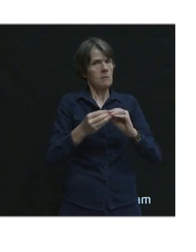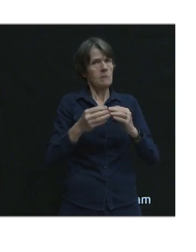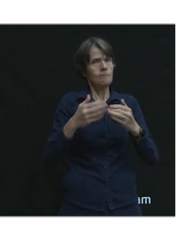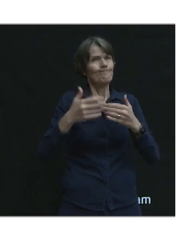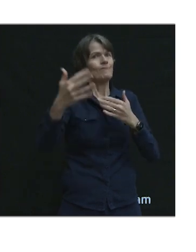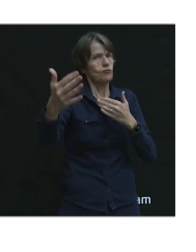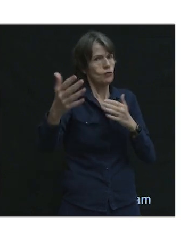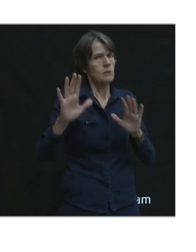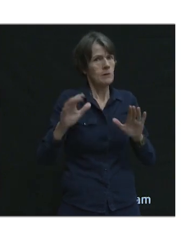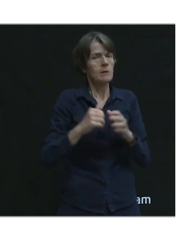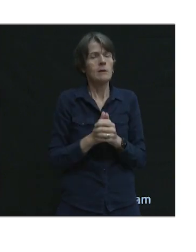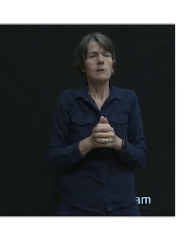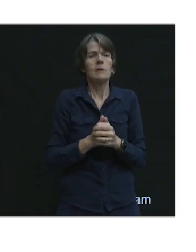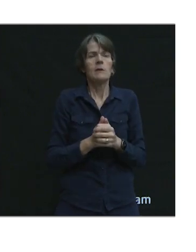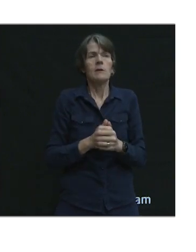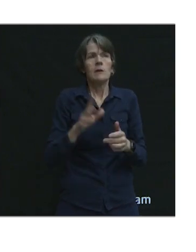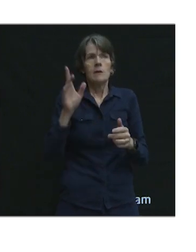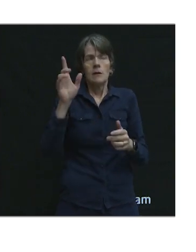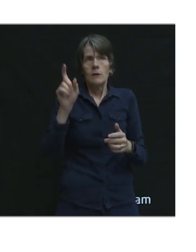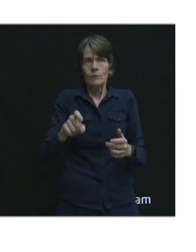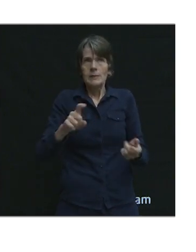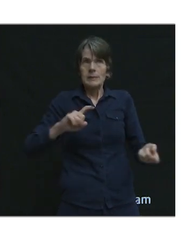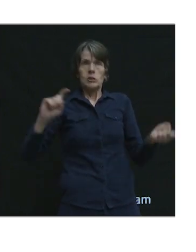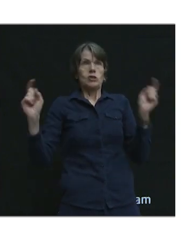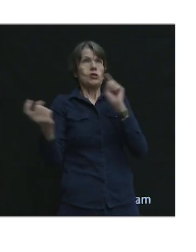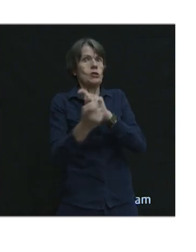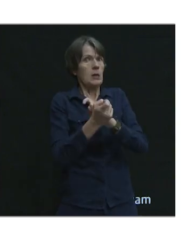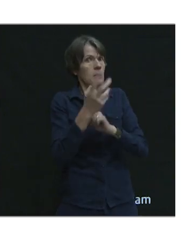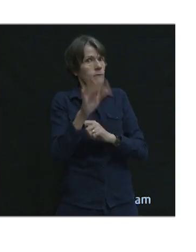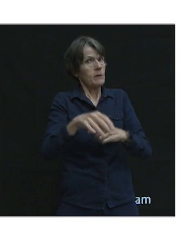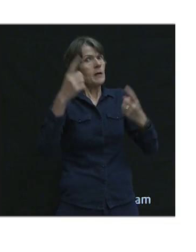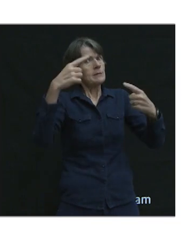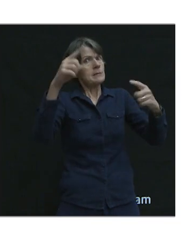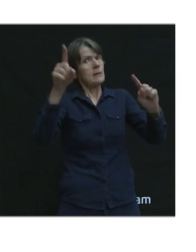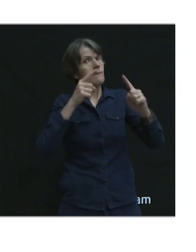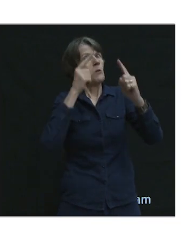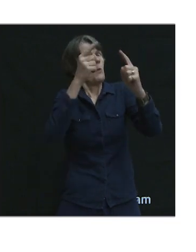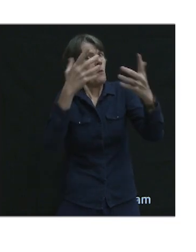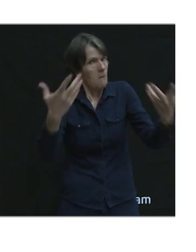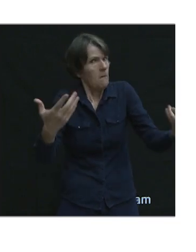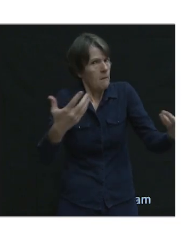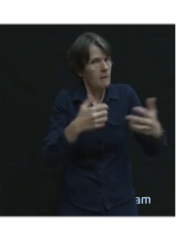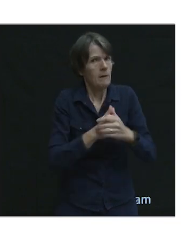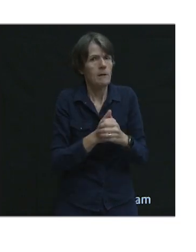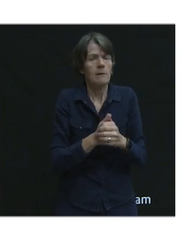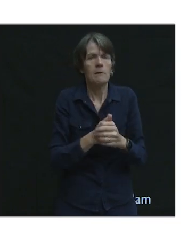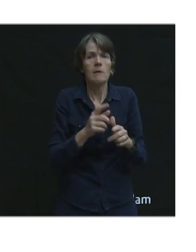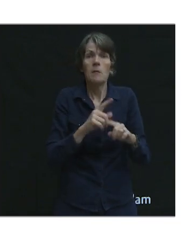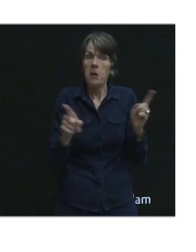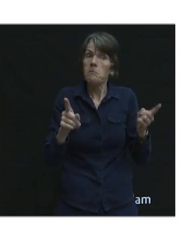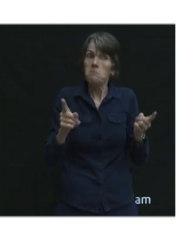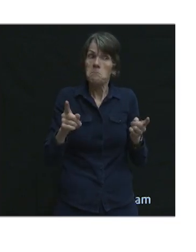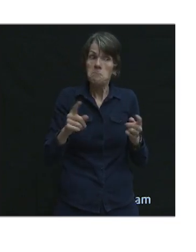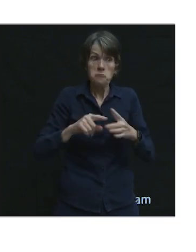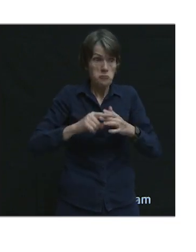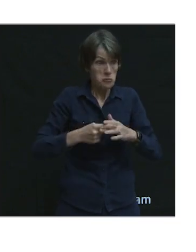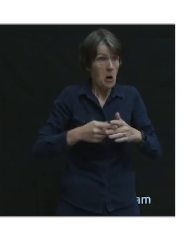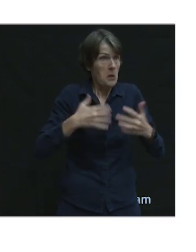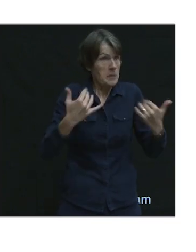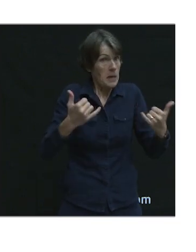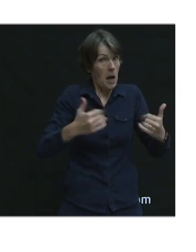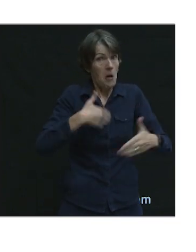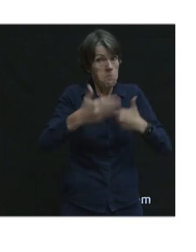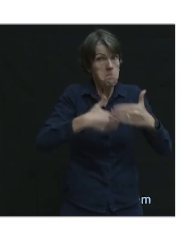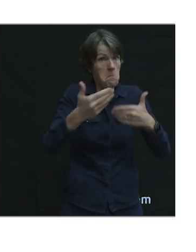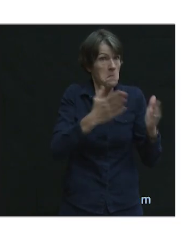And I'd say it's going to take a transformational change to be able to get that kind of growth happening. But there's actions in place and you're doing the right thing now